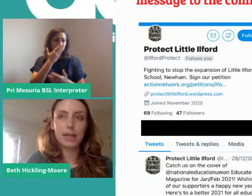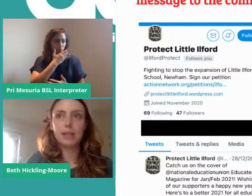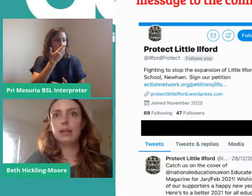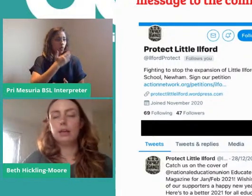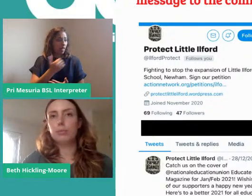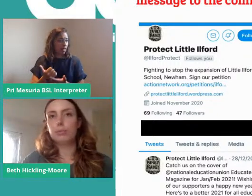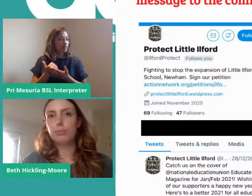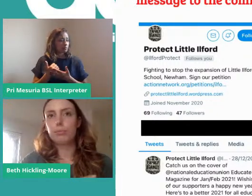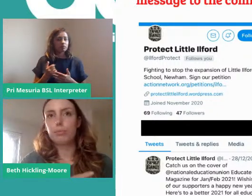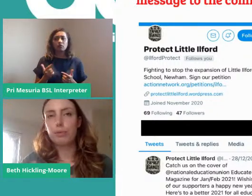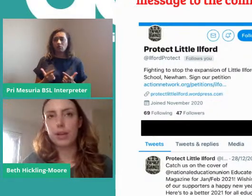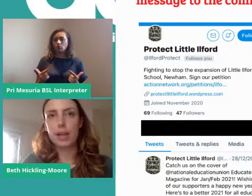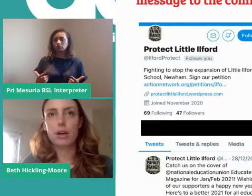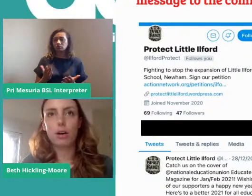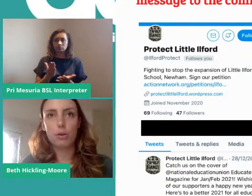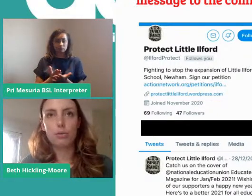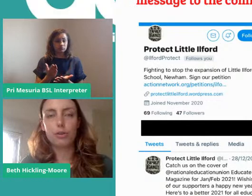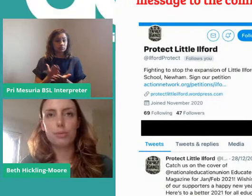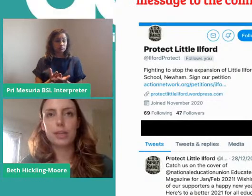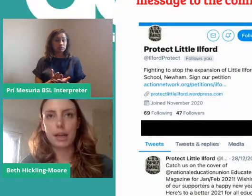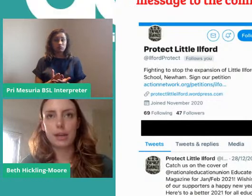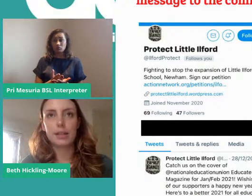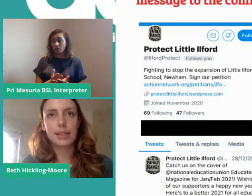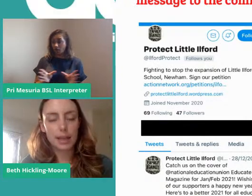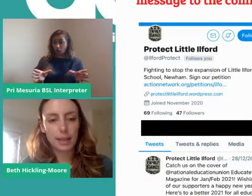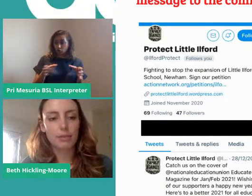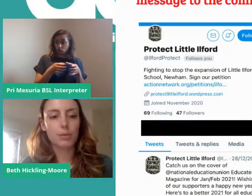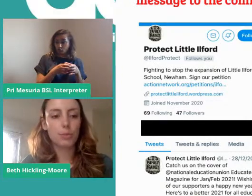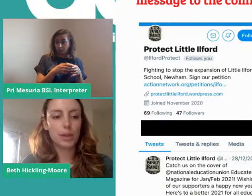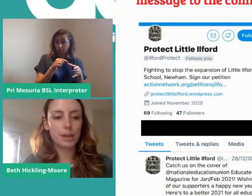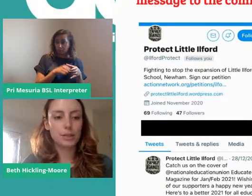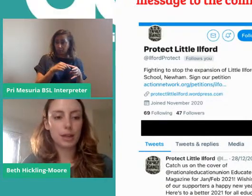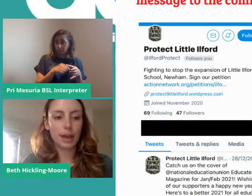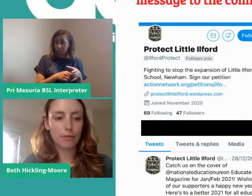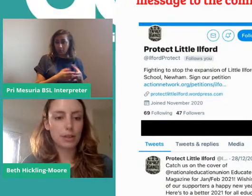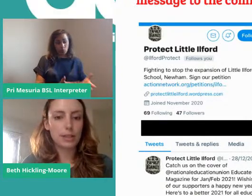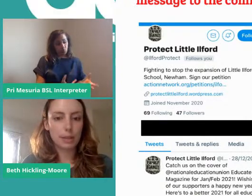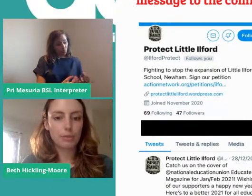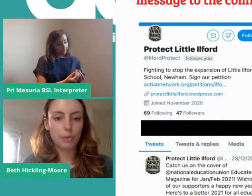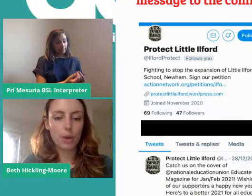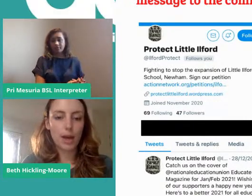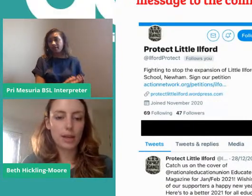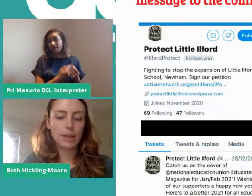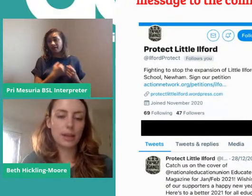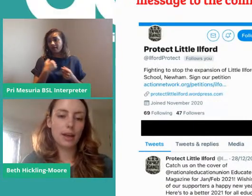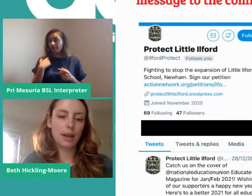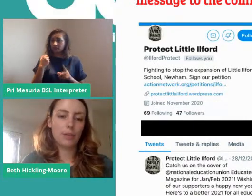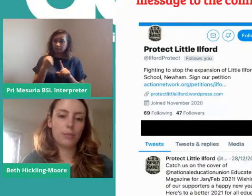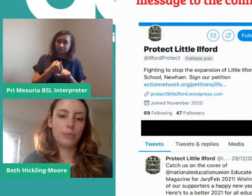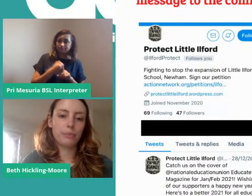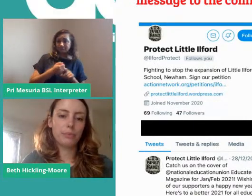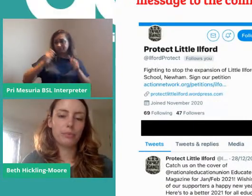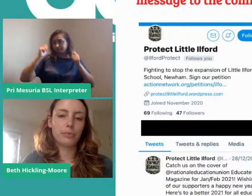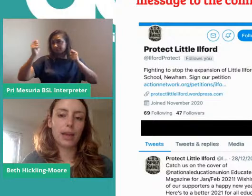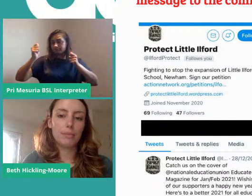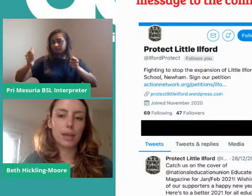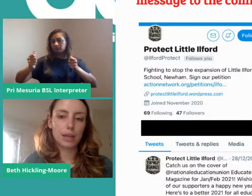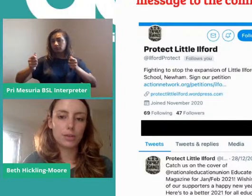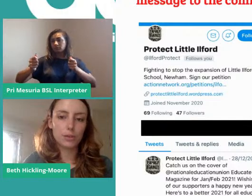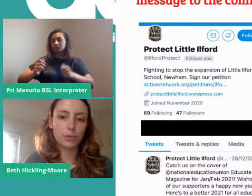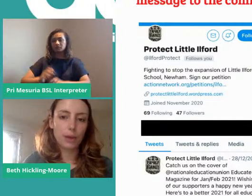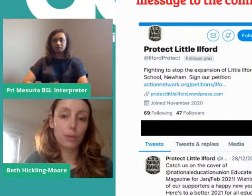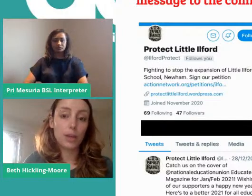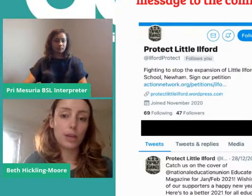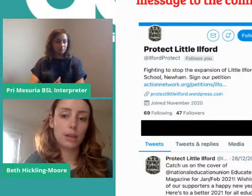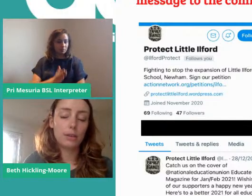about really bringing our whole group together, taking everyone with us every step of the way, and